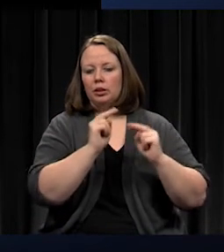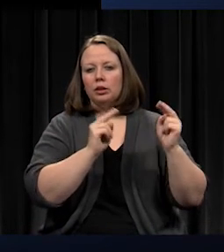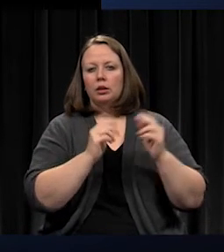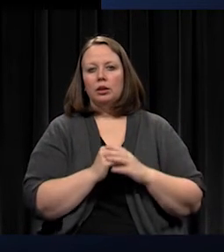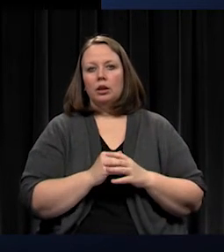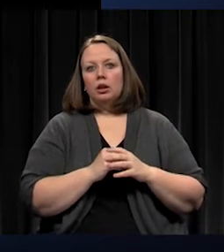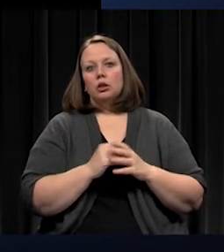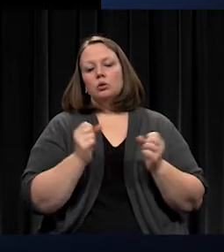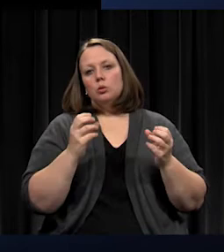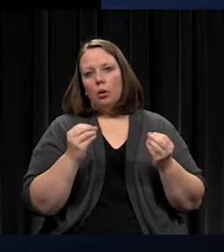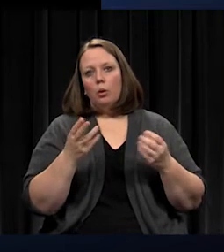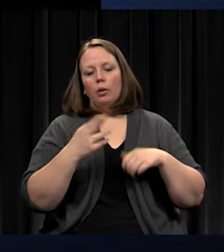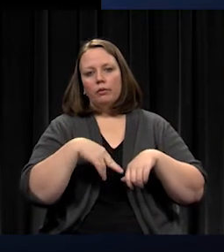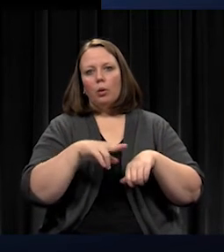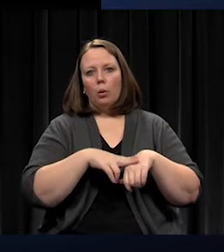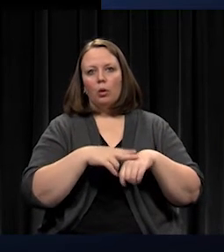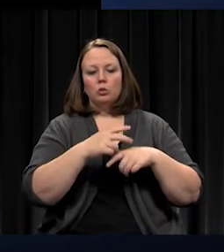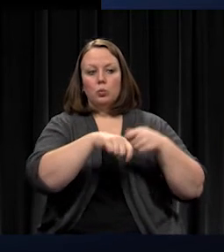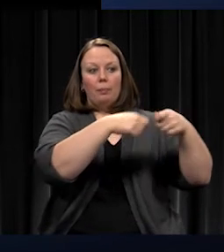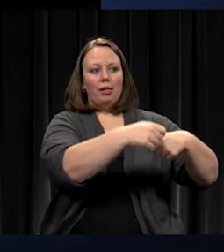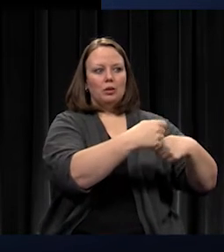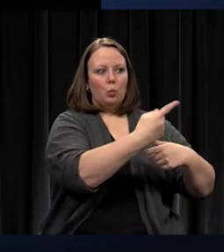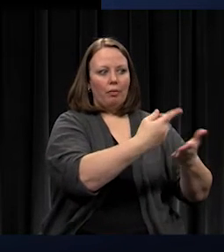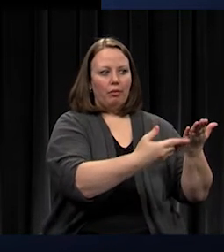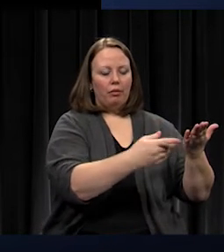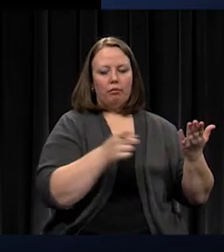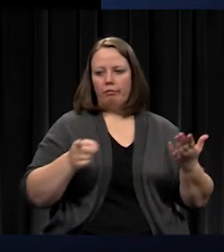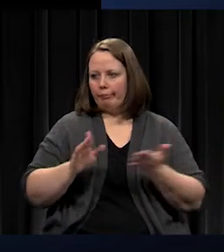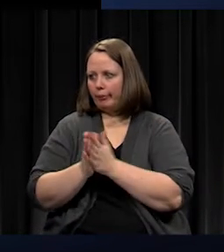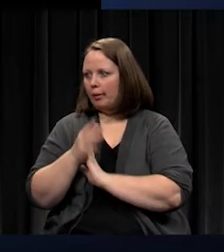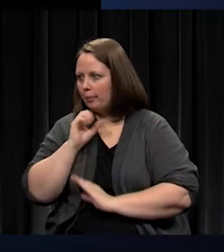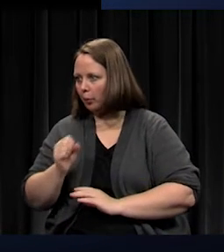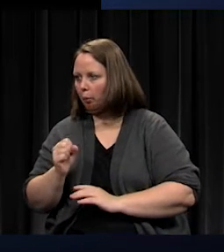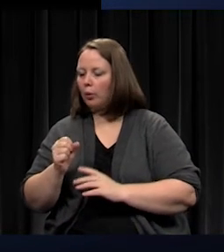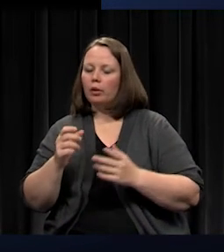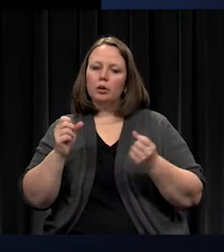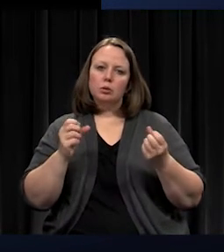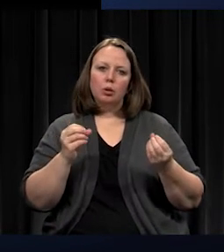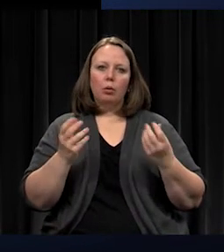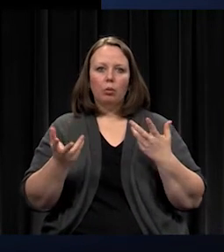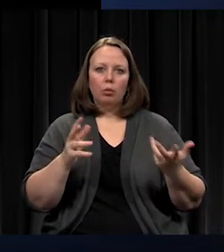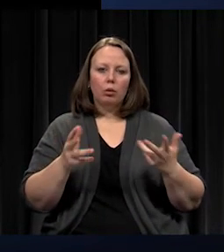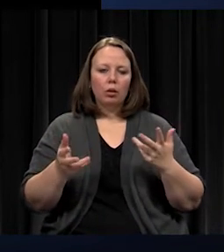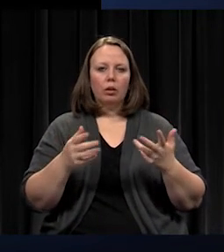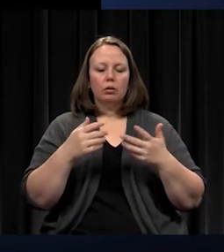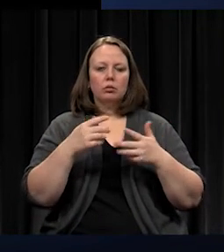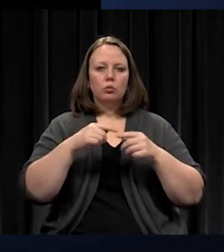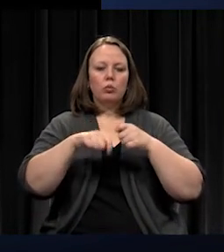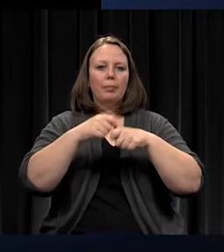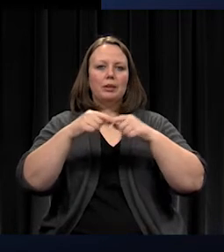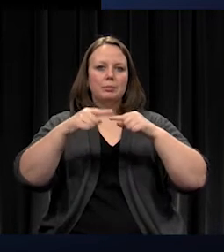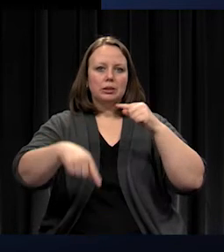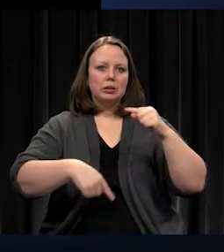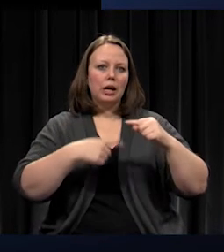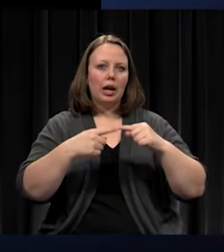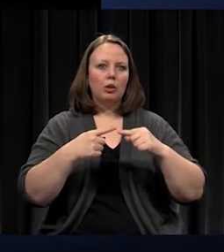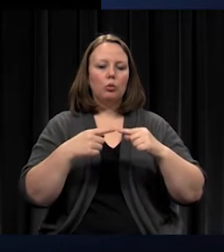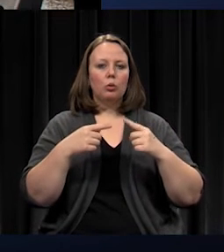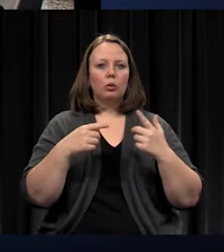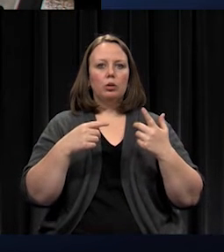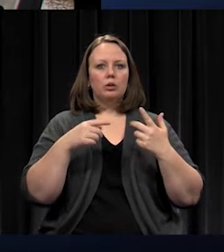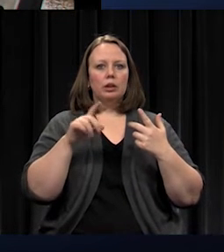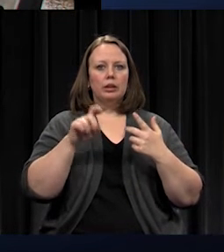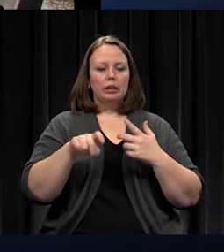age across our district. Anything from replacement cycles, do they need a jump start to, to work in our